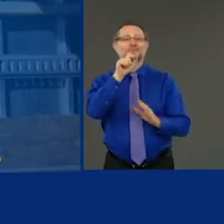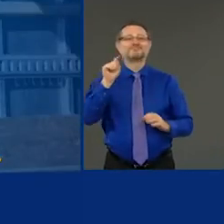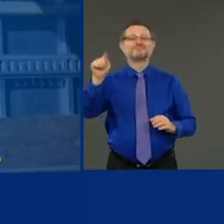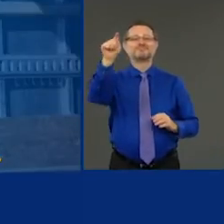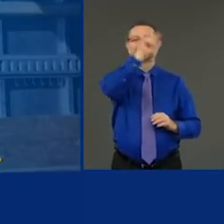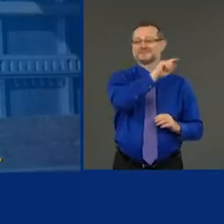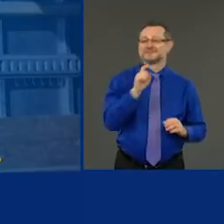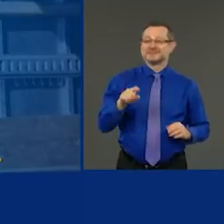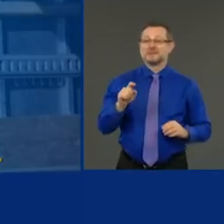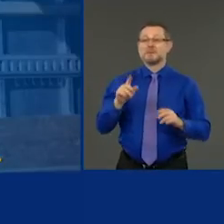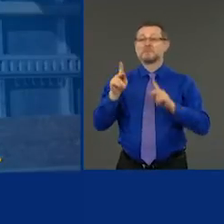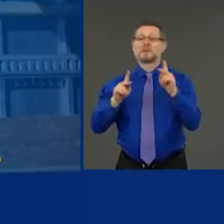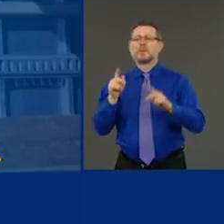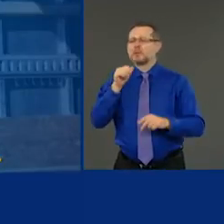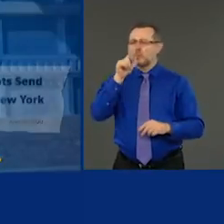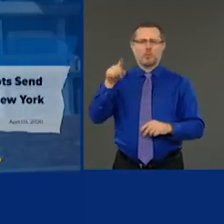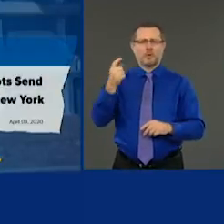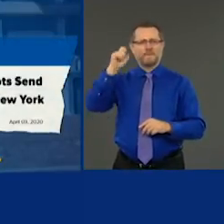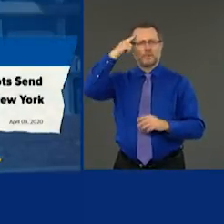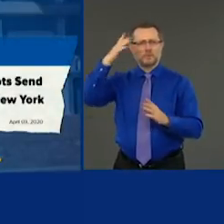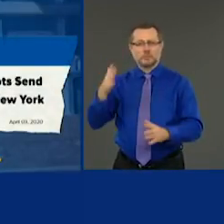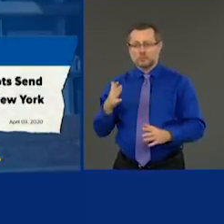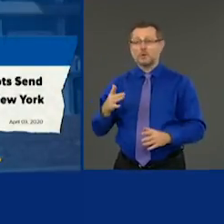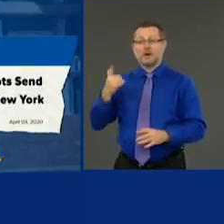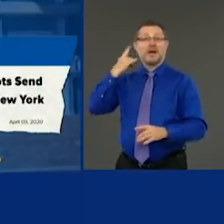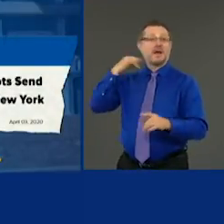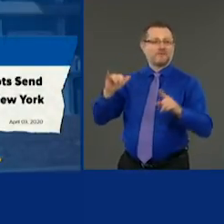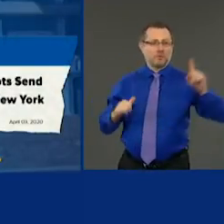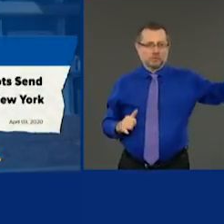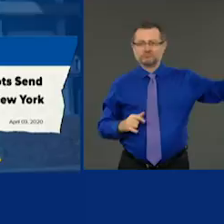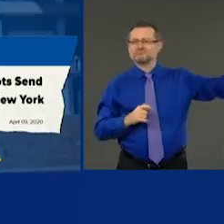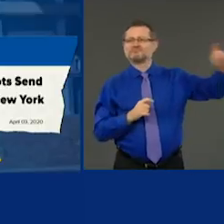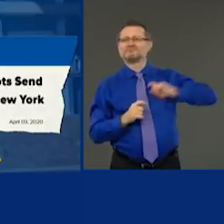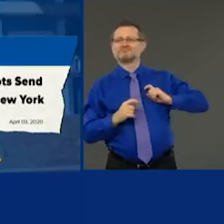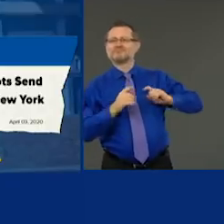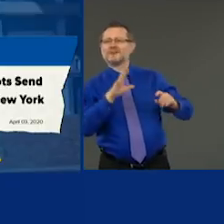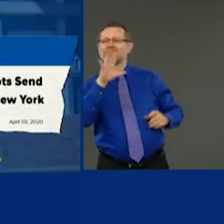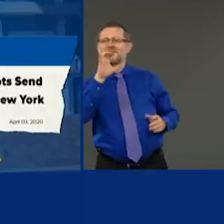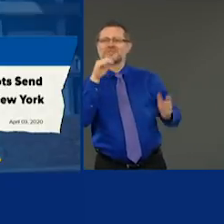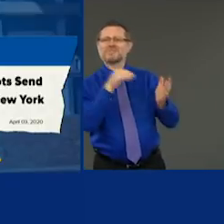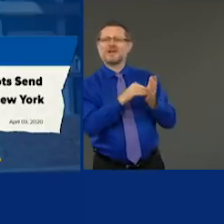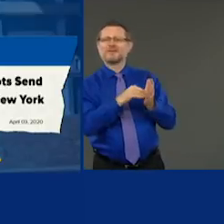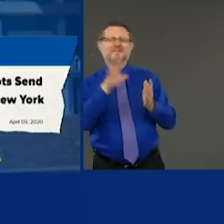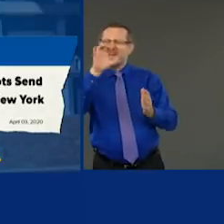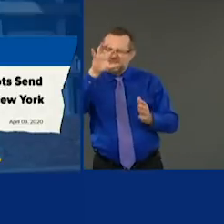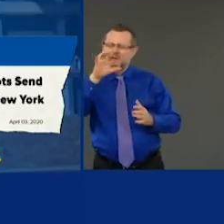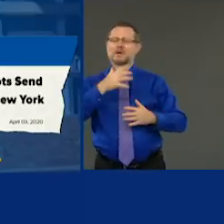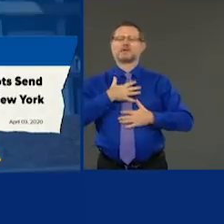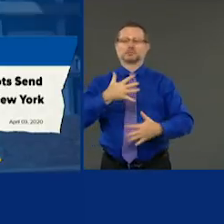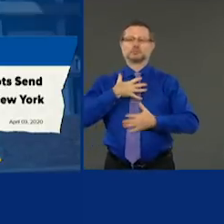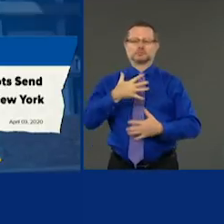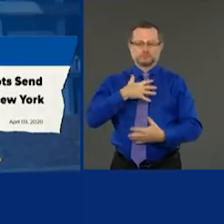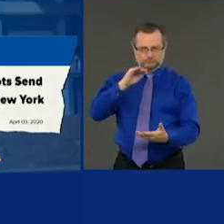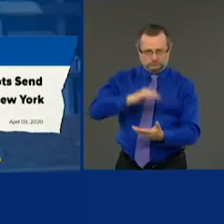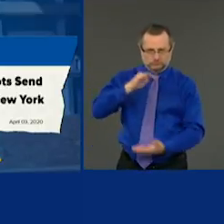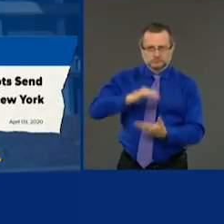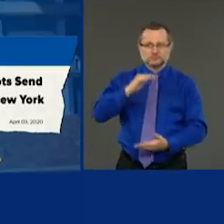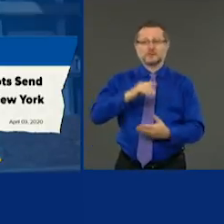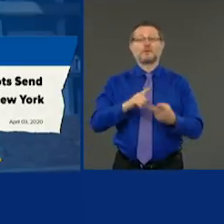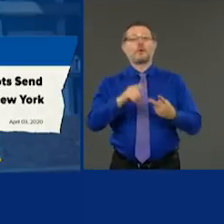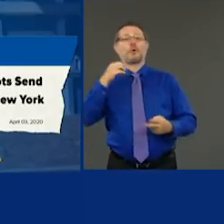governments, California gave us ventilators, Oregon gave us ventilators, uh, New England Patriots